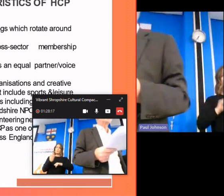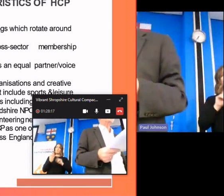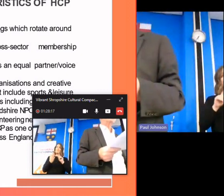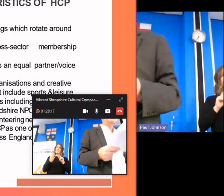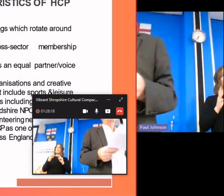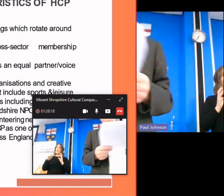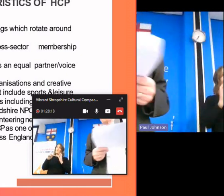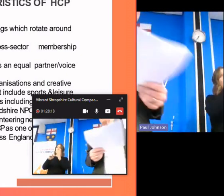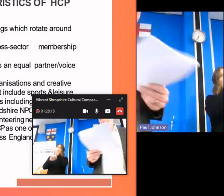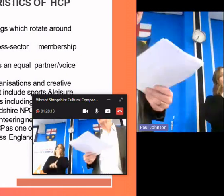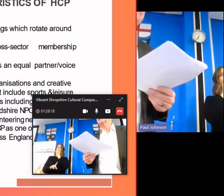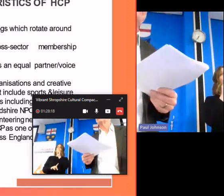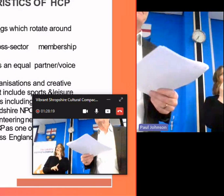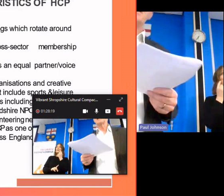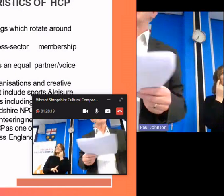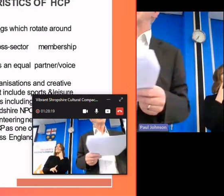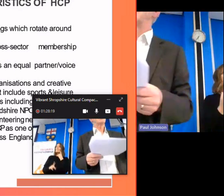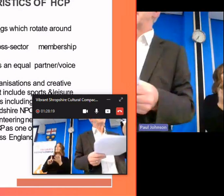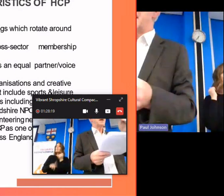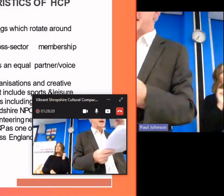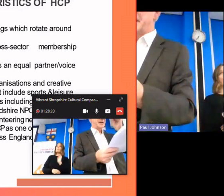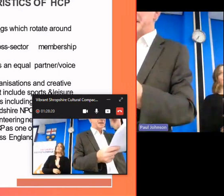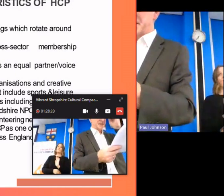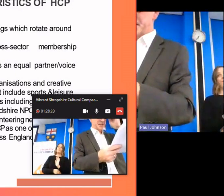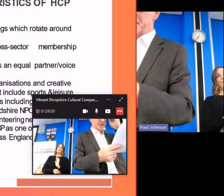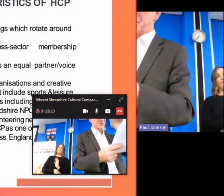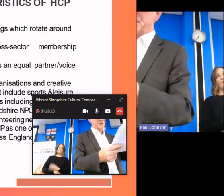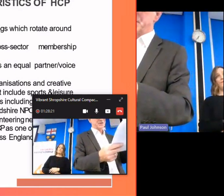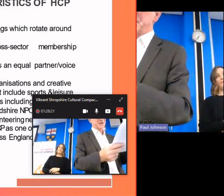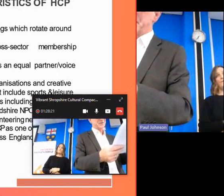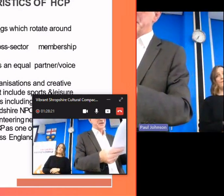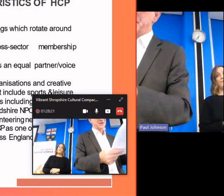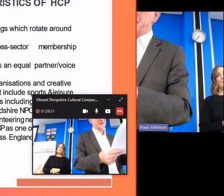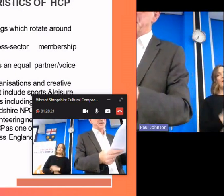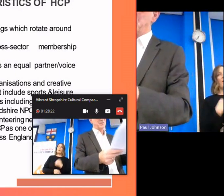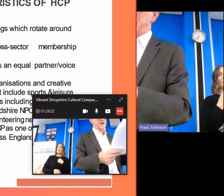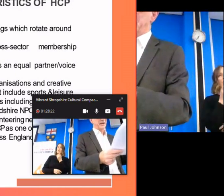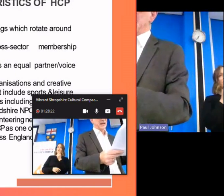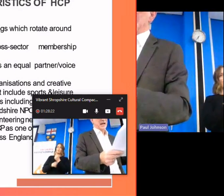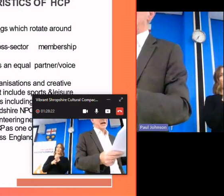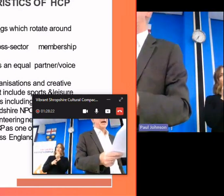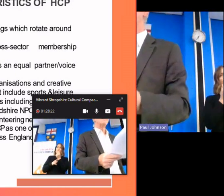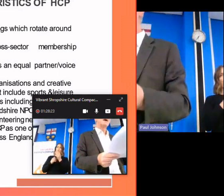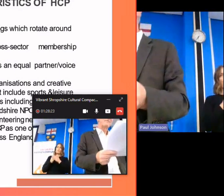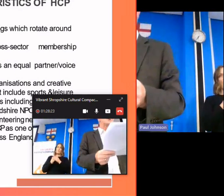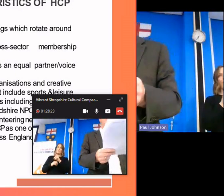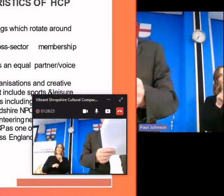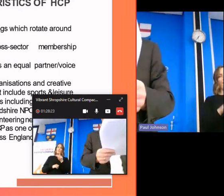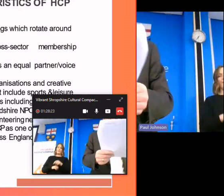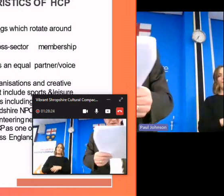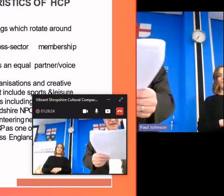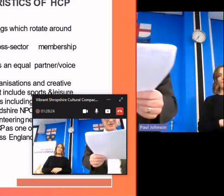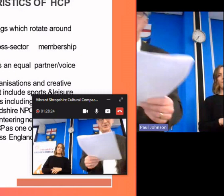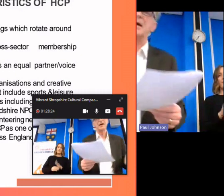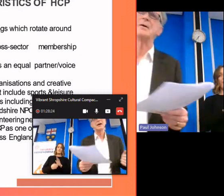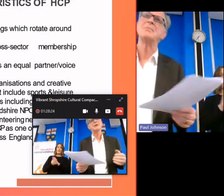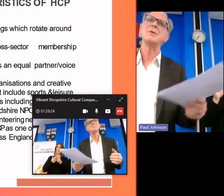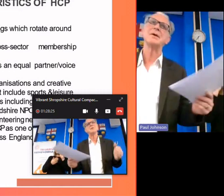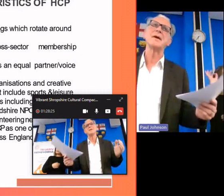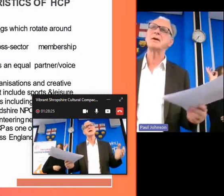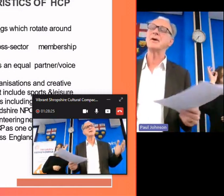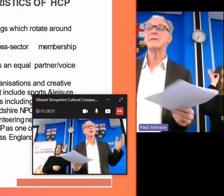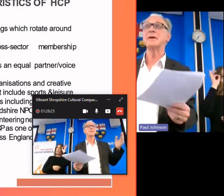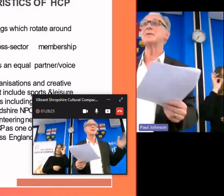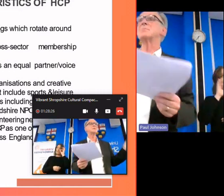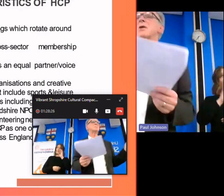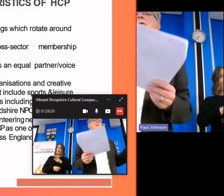ambition but it's easier said than done um and uh we'll just touch on that in a little while um i've mentioned about heritage council um